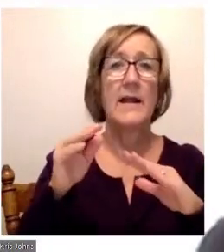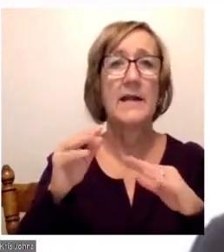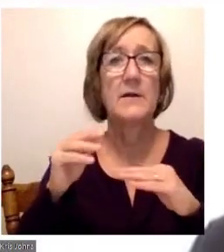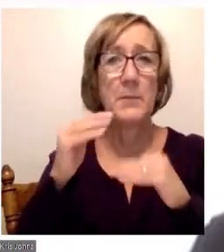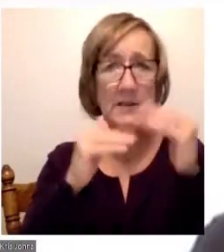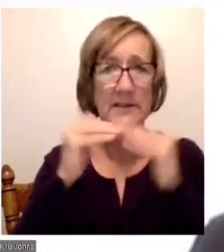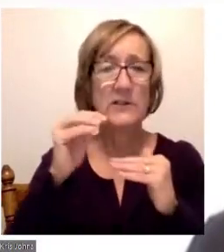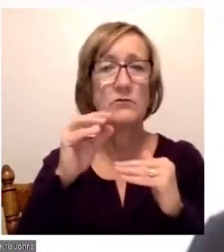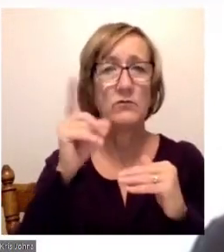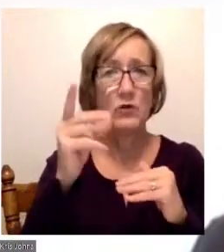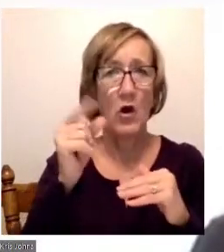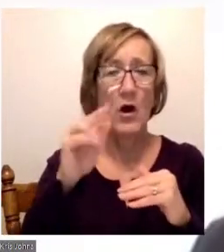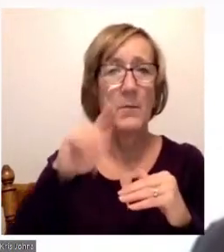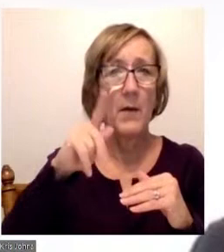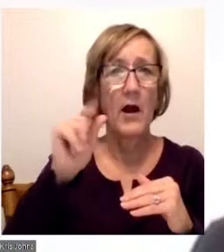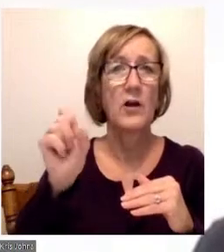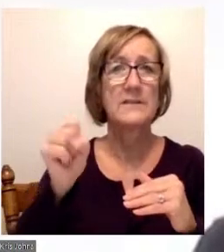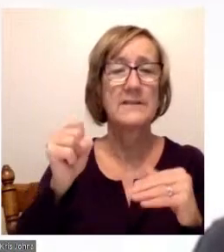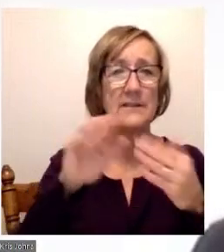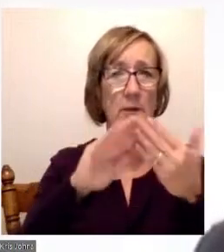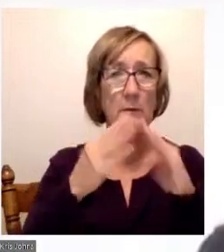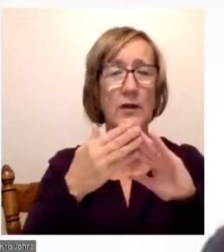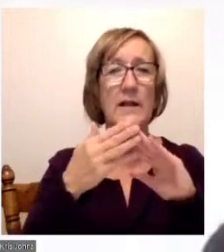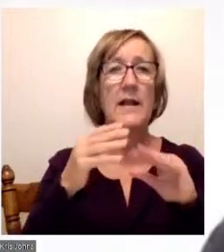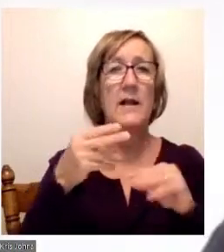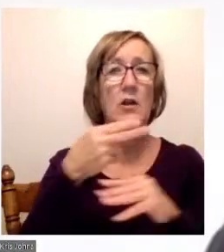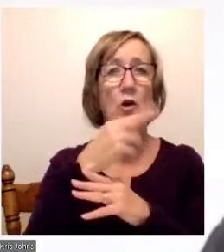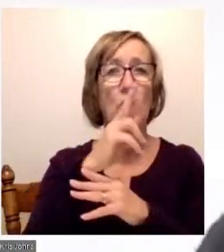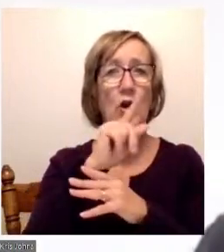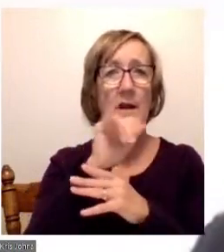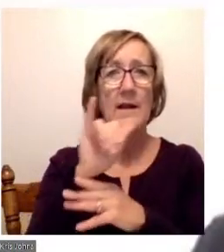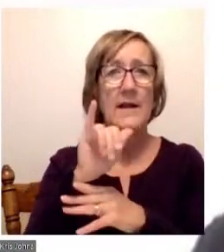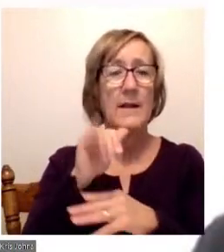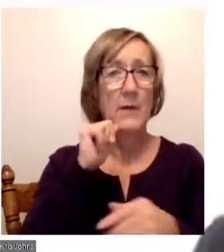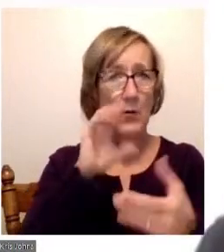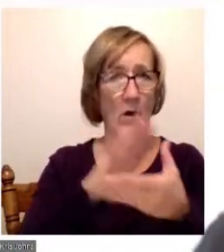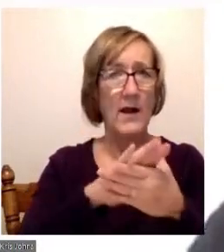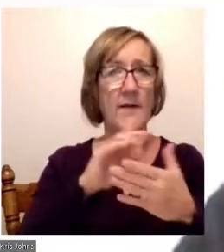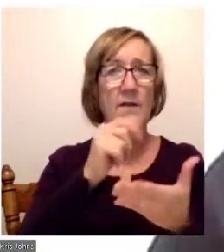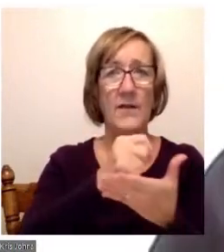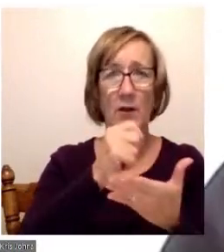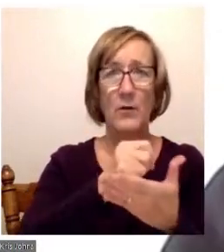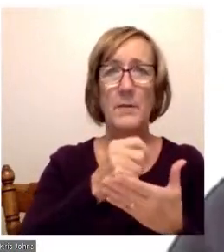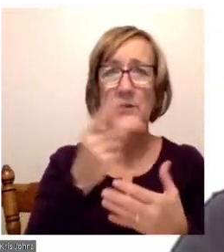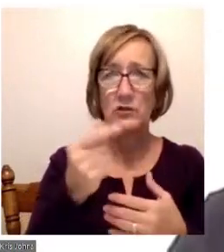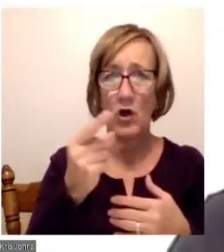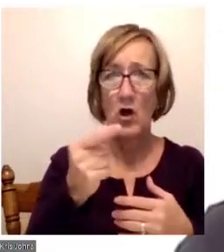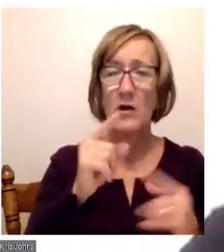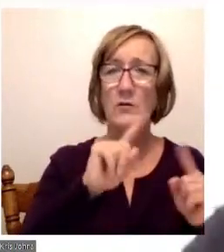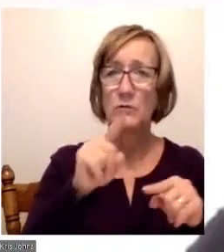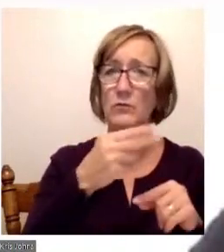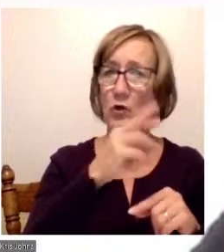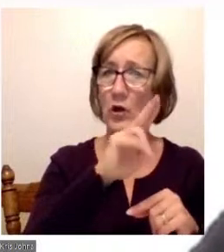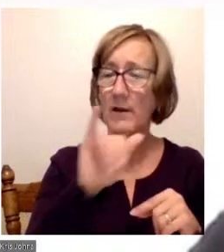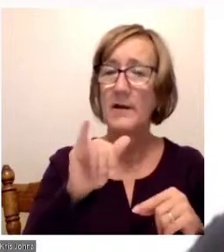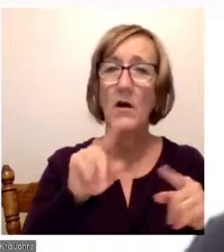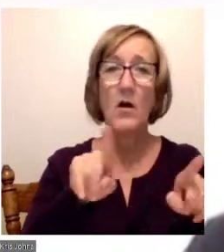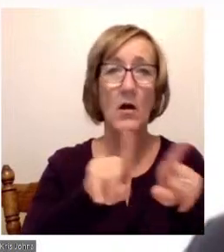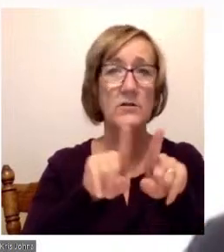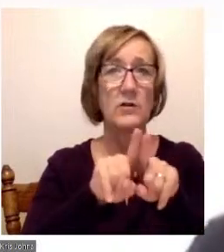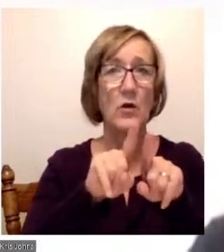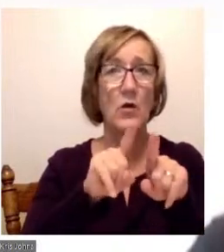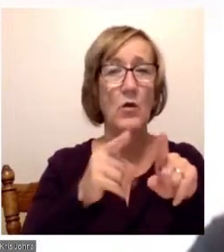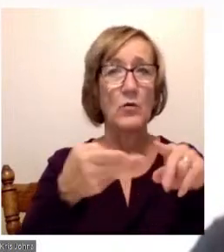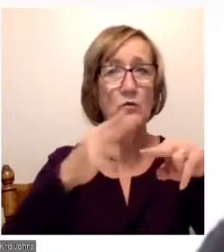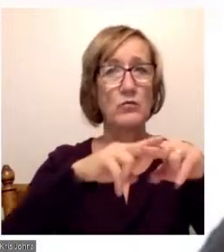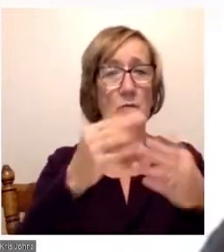volunteering on a regular basis in the Hurley Behavioral Medicine Unit with my wife and our therapy dog, Sadie, even extending into raising money